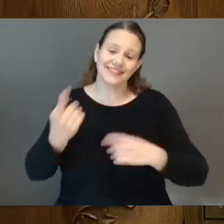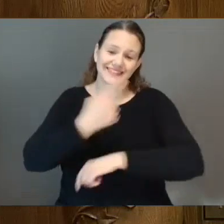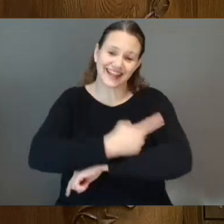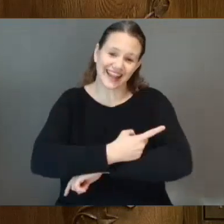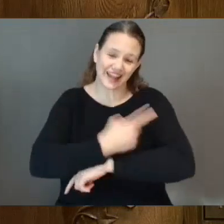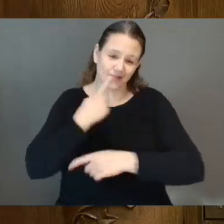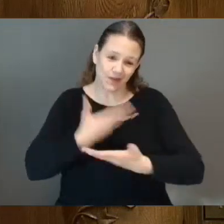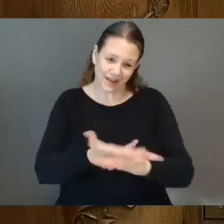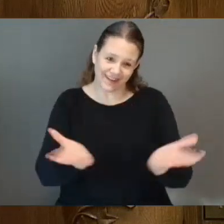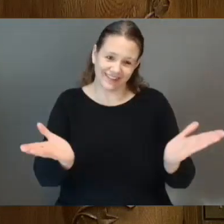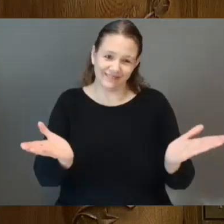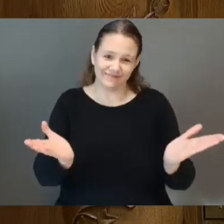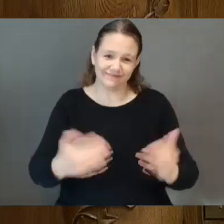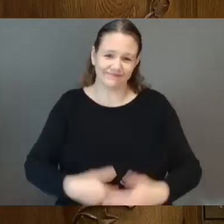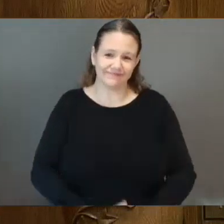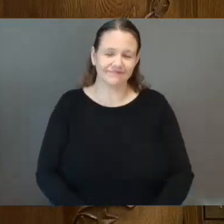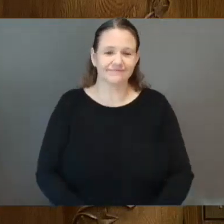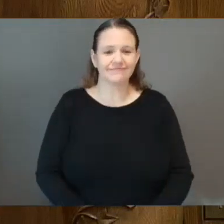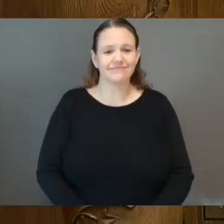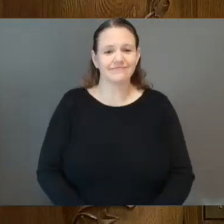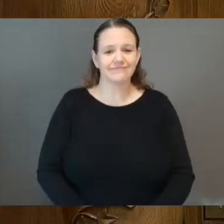Member for City Cloverdale.